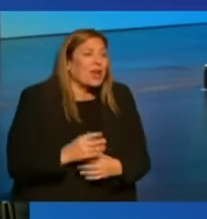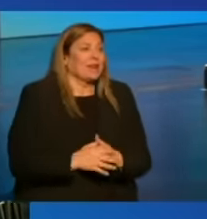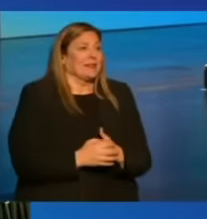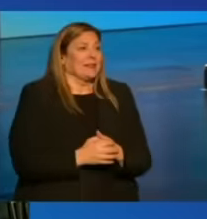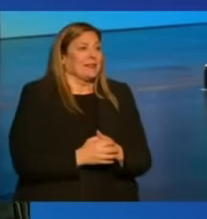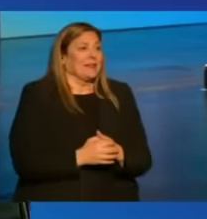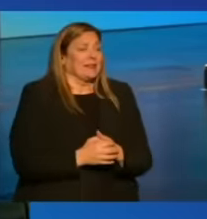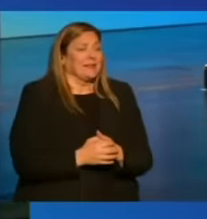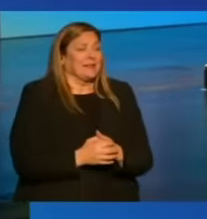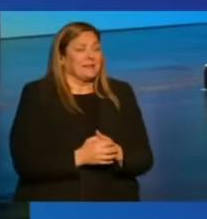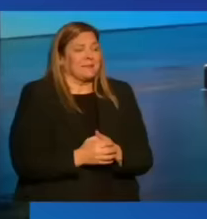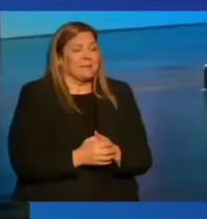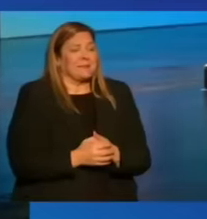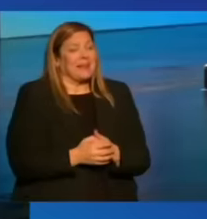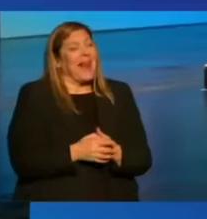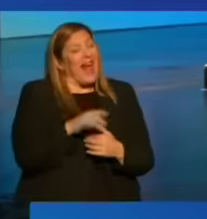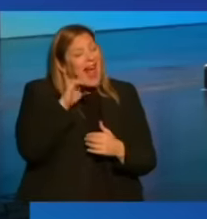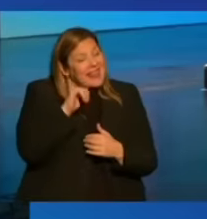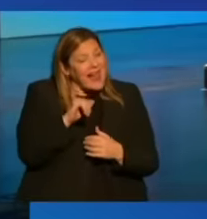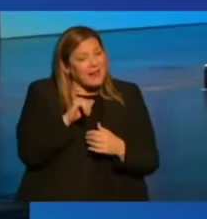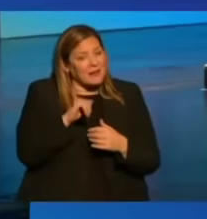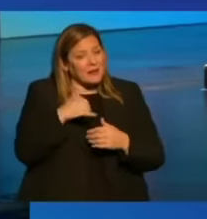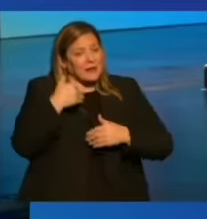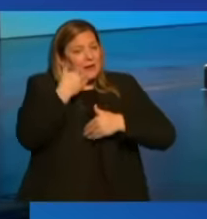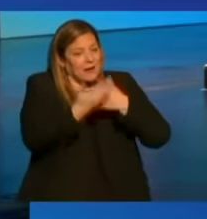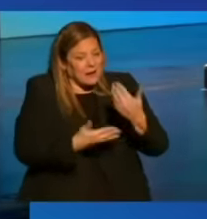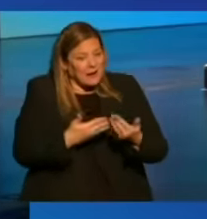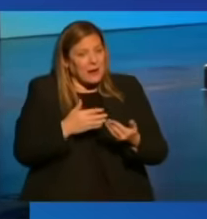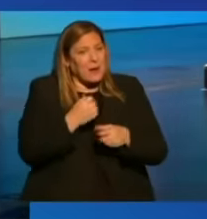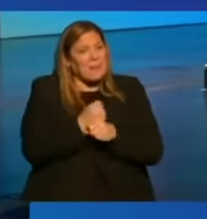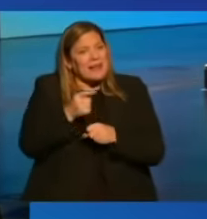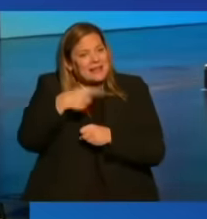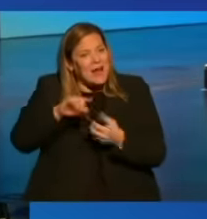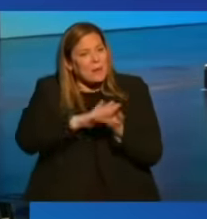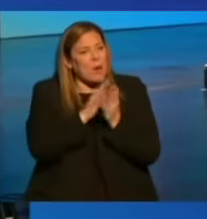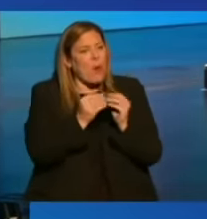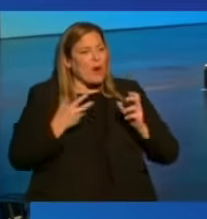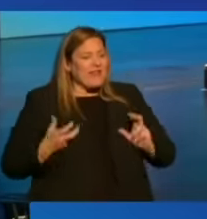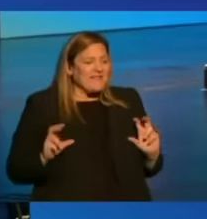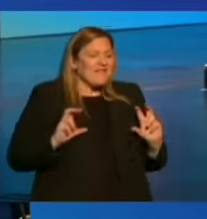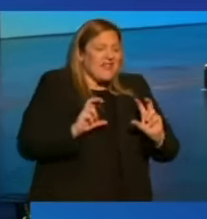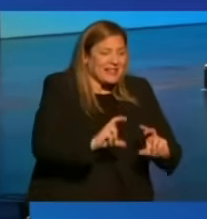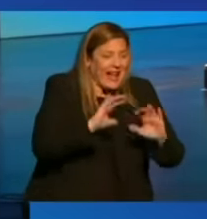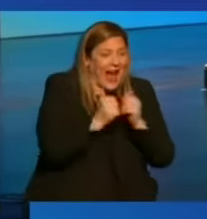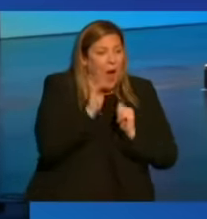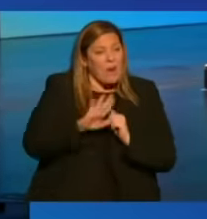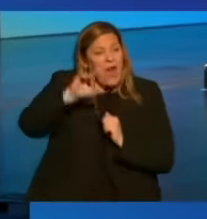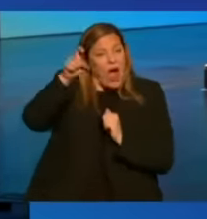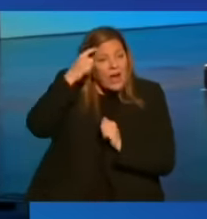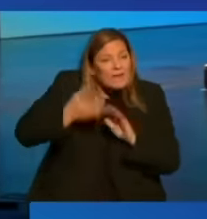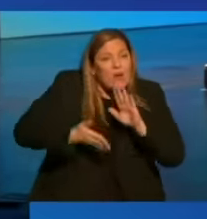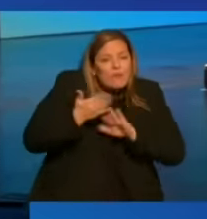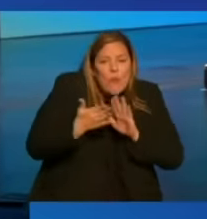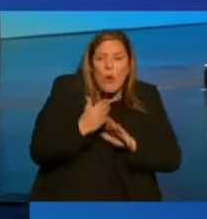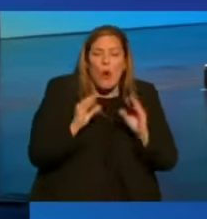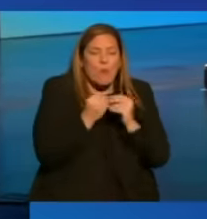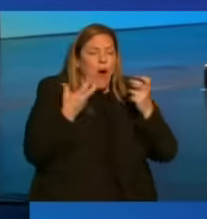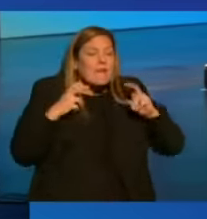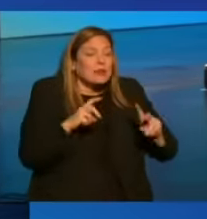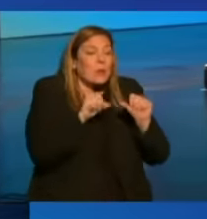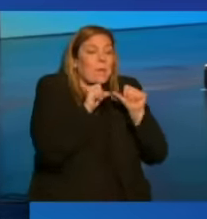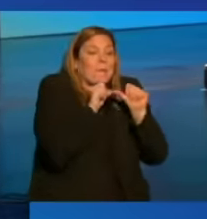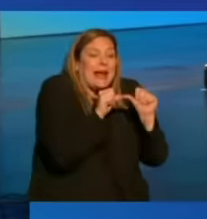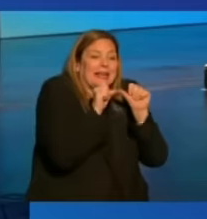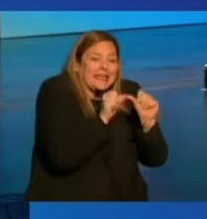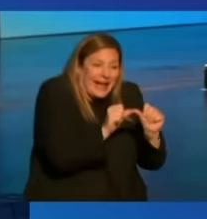And that in turn makes them more invested in how their government works and more invested in maintaining